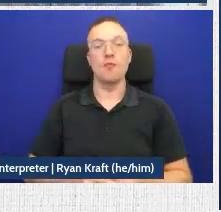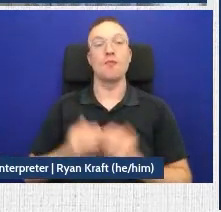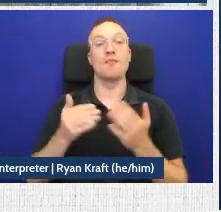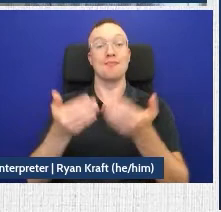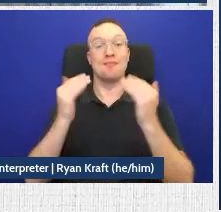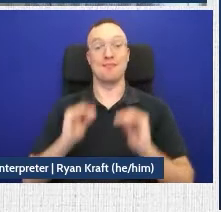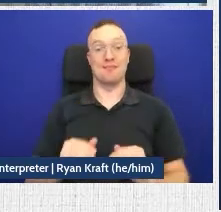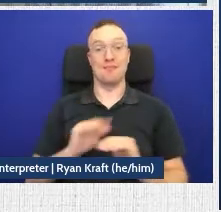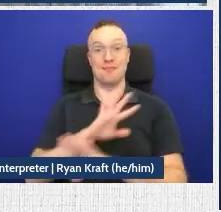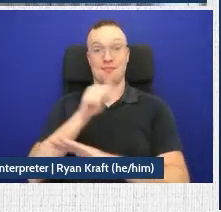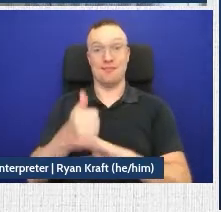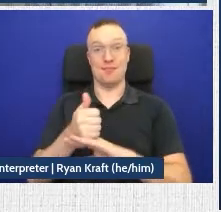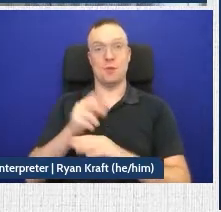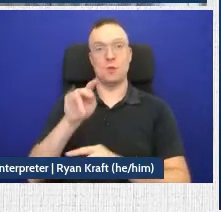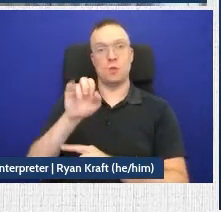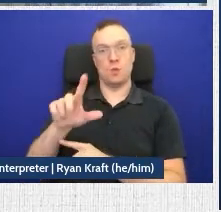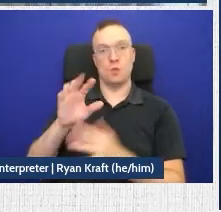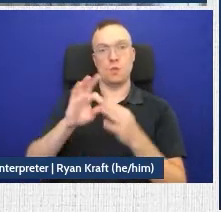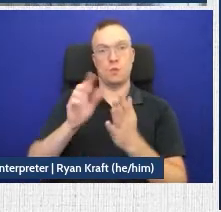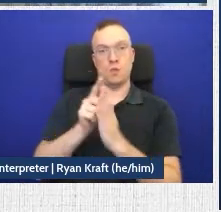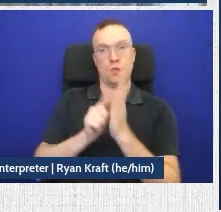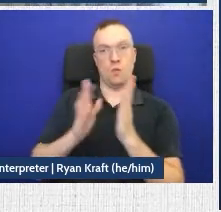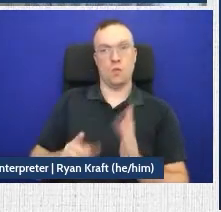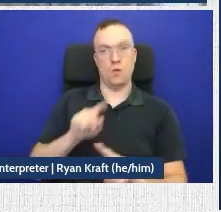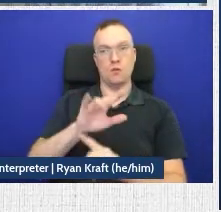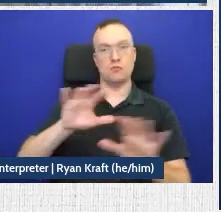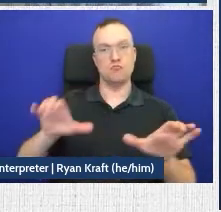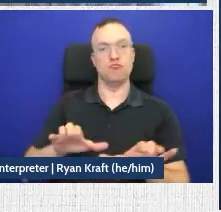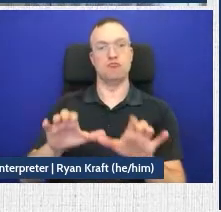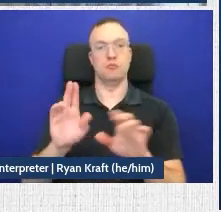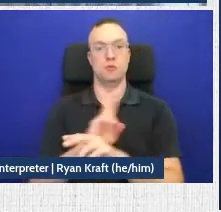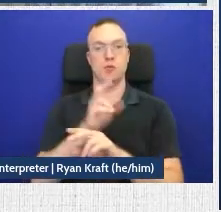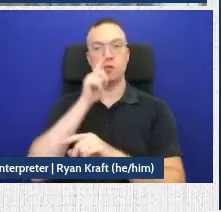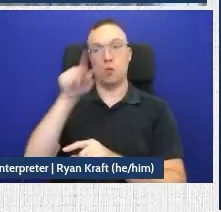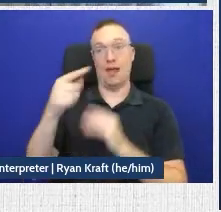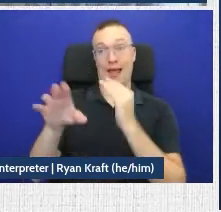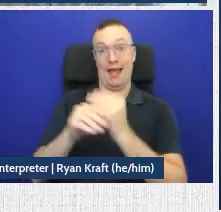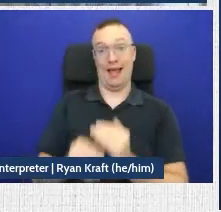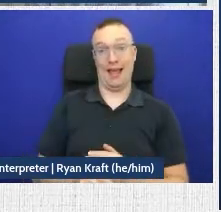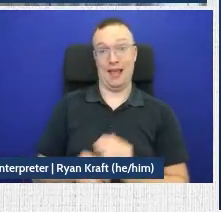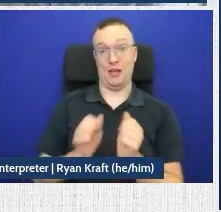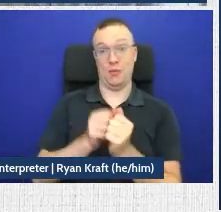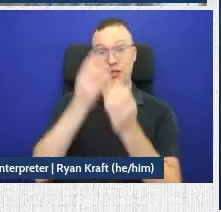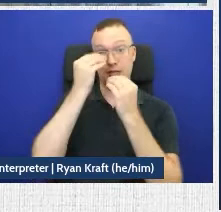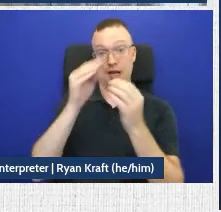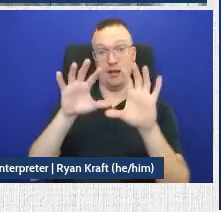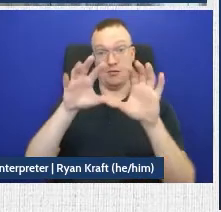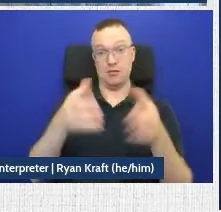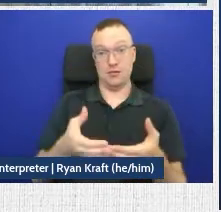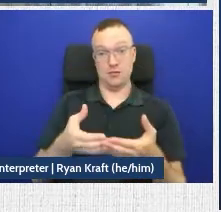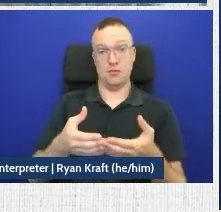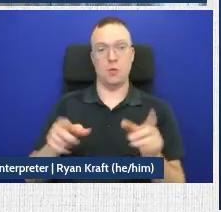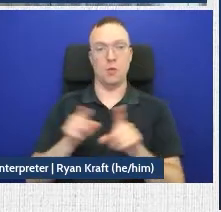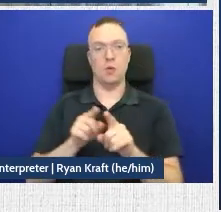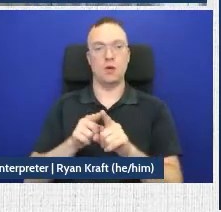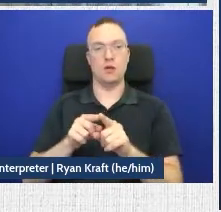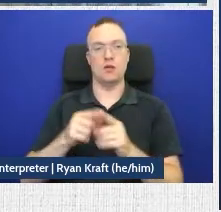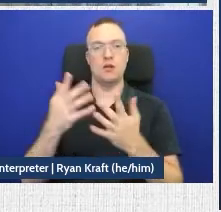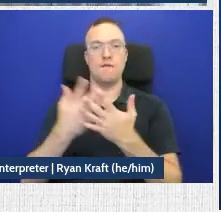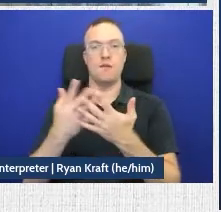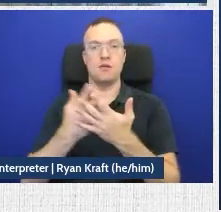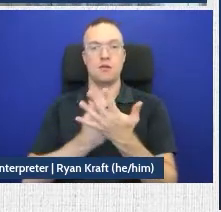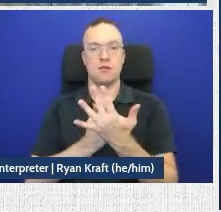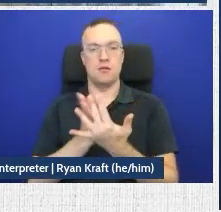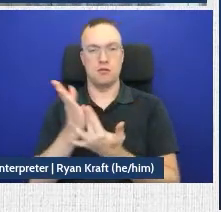is to actually create the tool for lawyers to not only continue adding to the dataset, but to be able to actually filter through